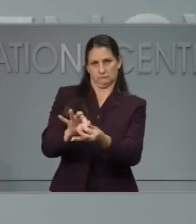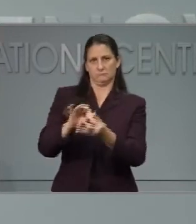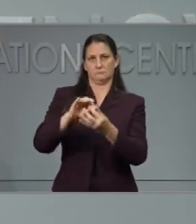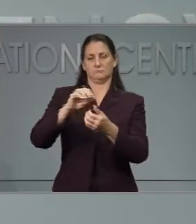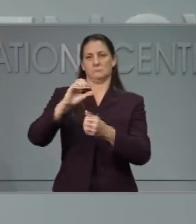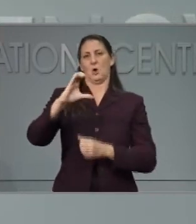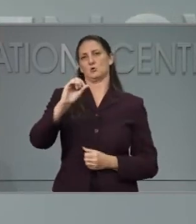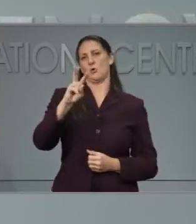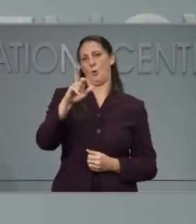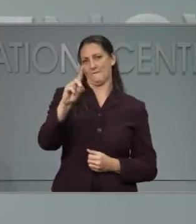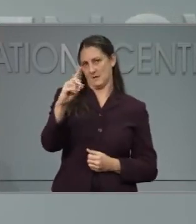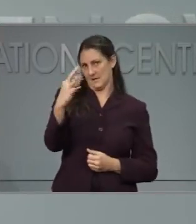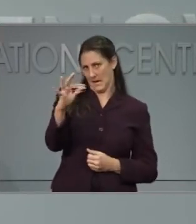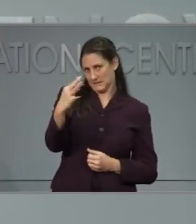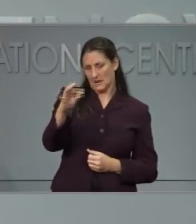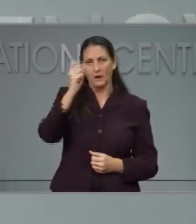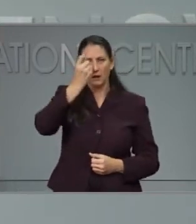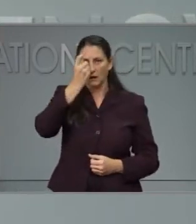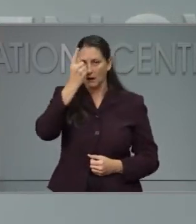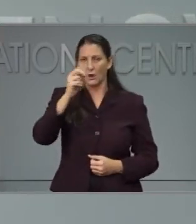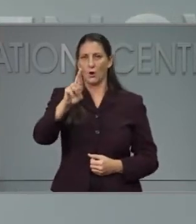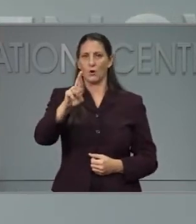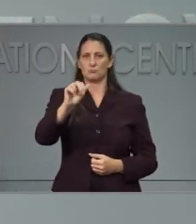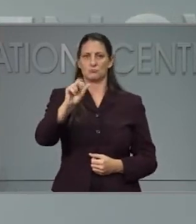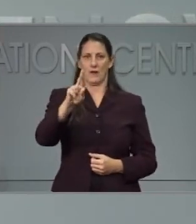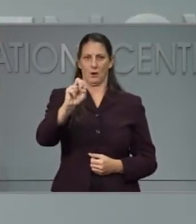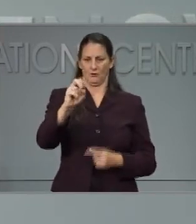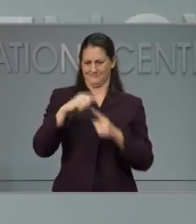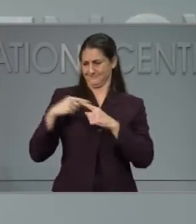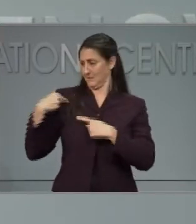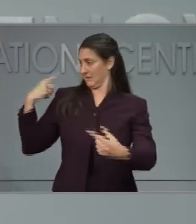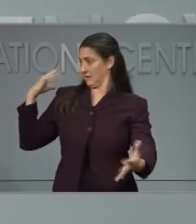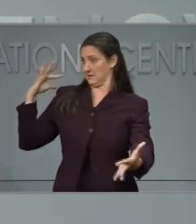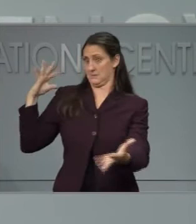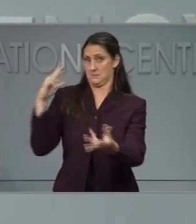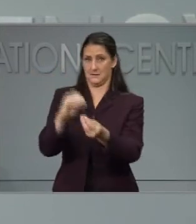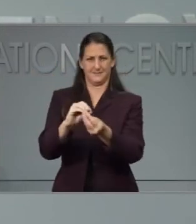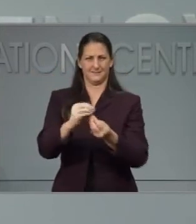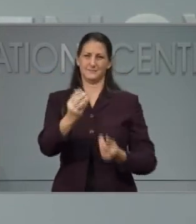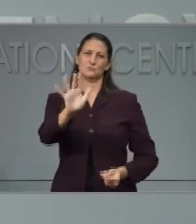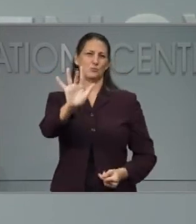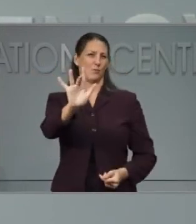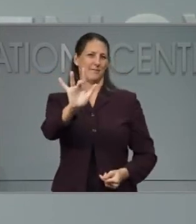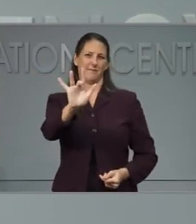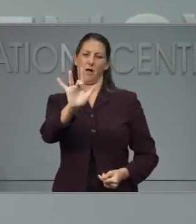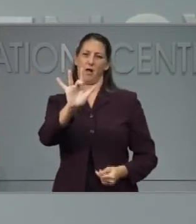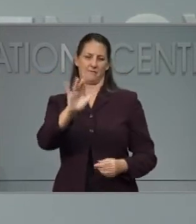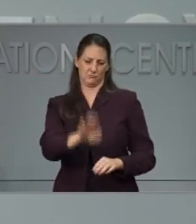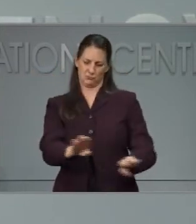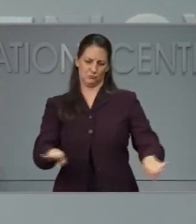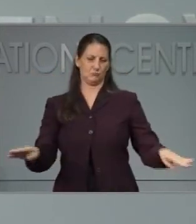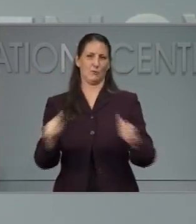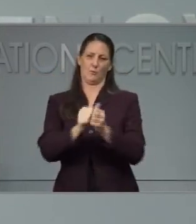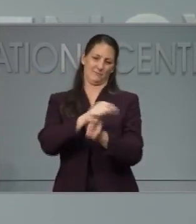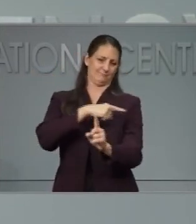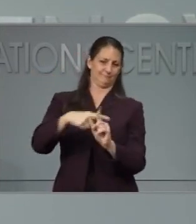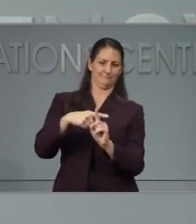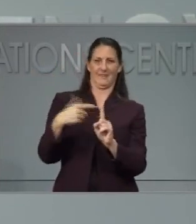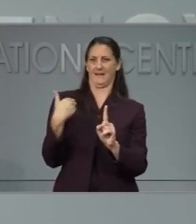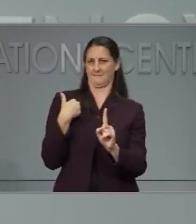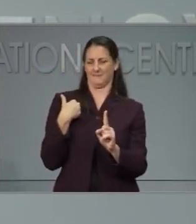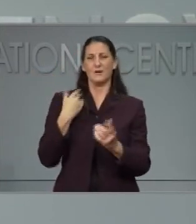cases in this entire time period. So I want parents to be assured that it's a very rare outcome.